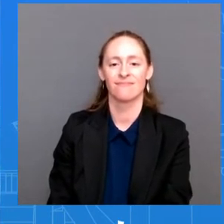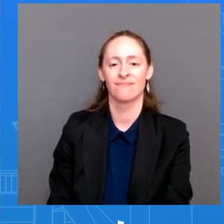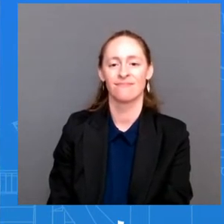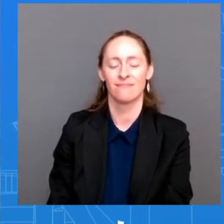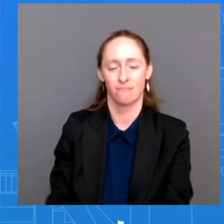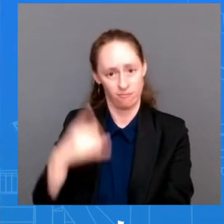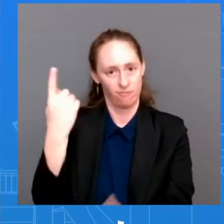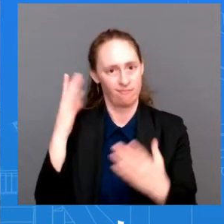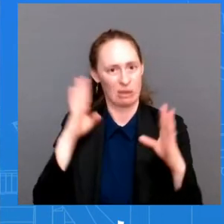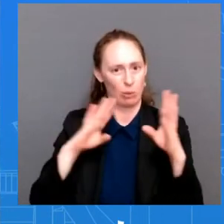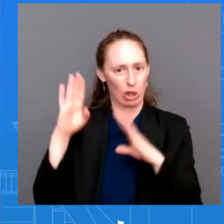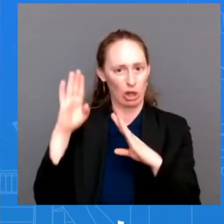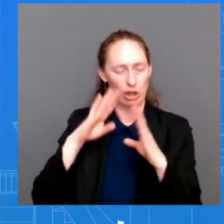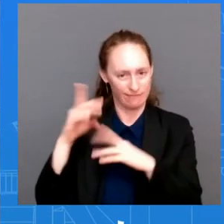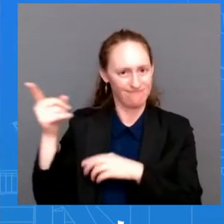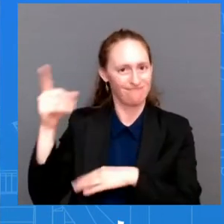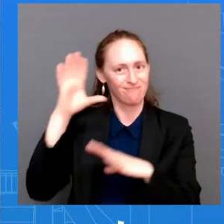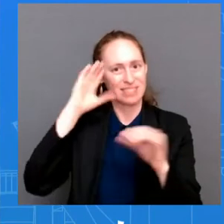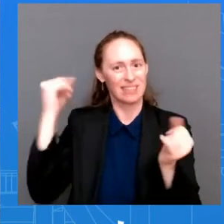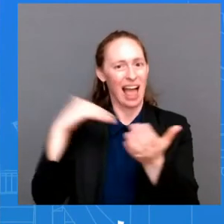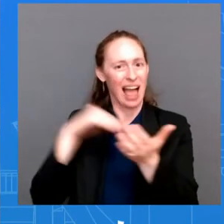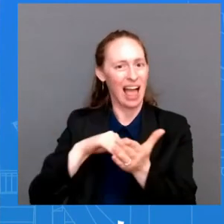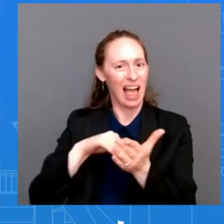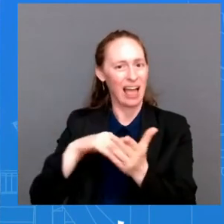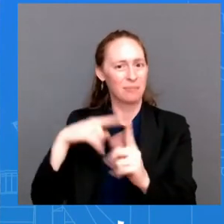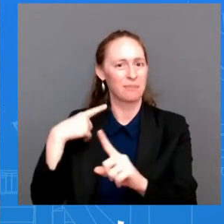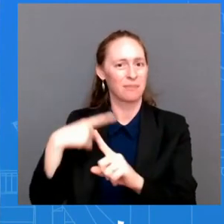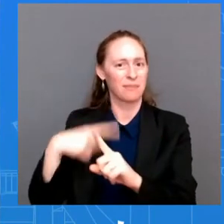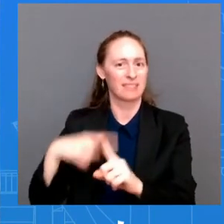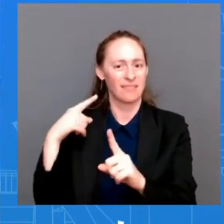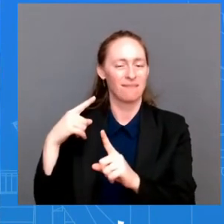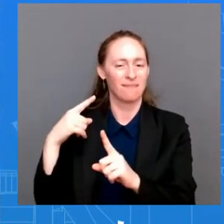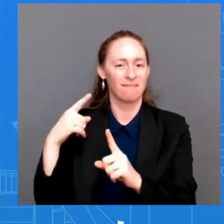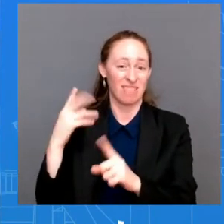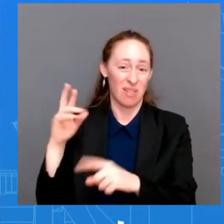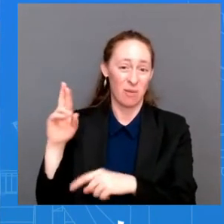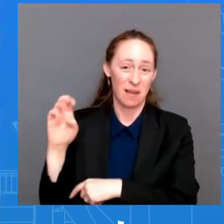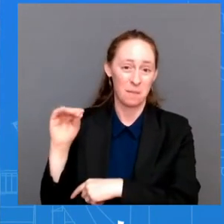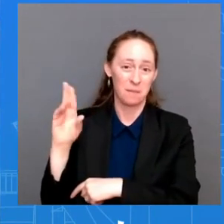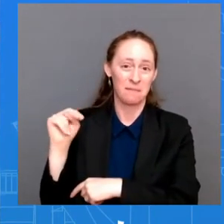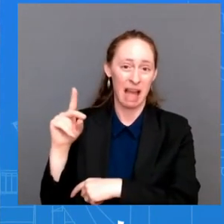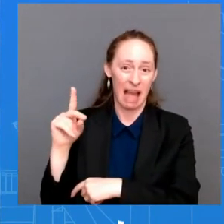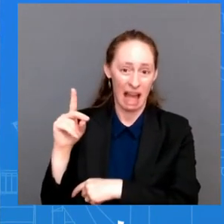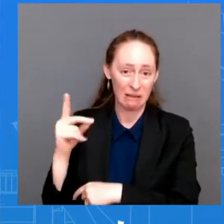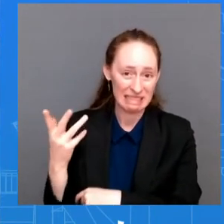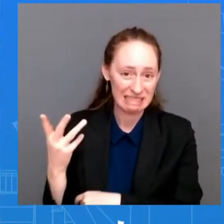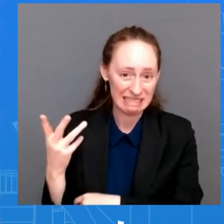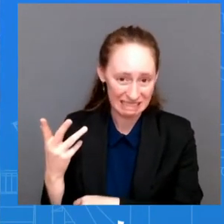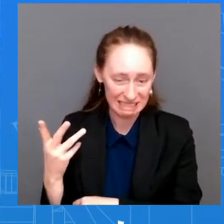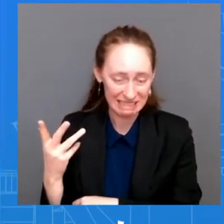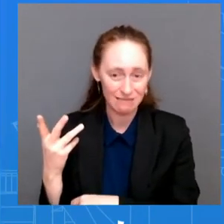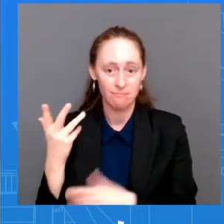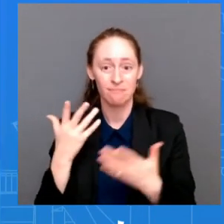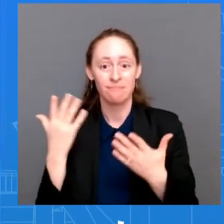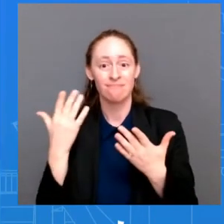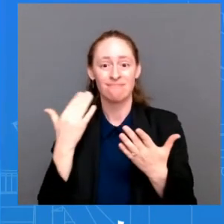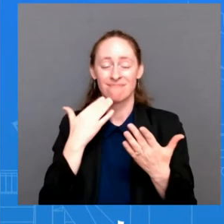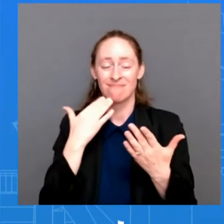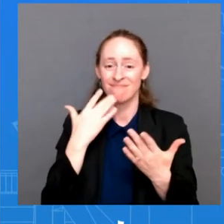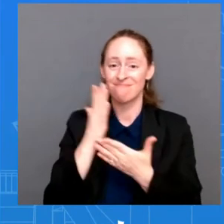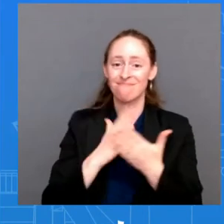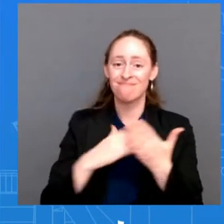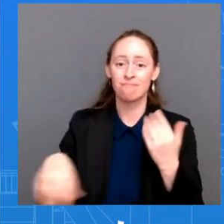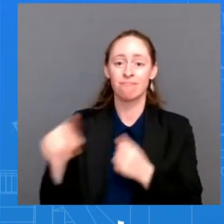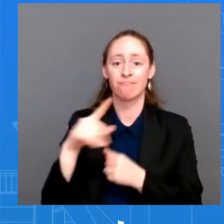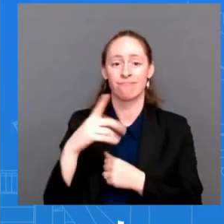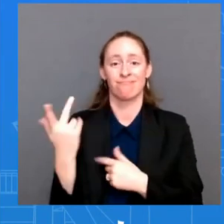back any efforts to get people to take or for Paxlovid to be prescribed for severe cases? Jean Oh, absolutely not. The